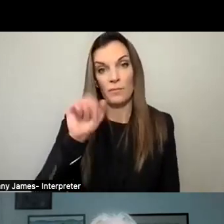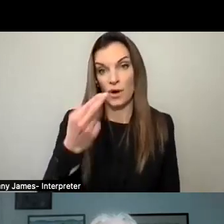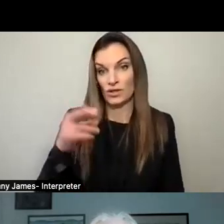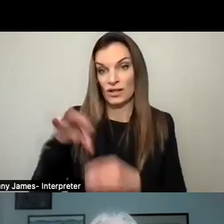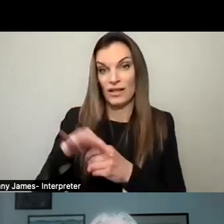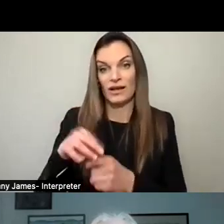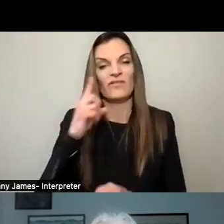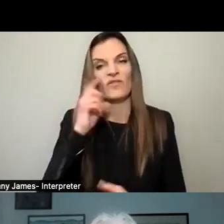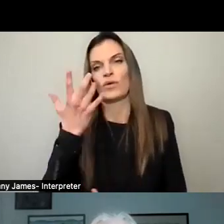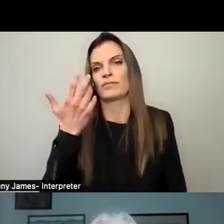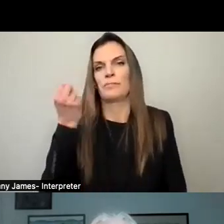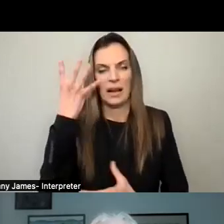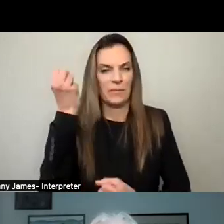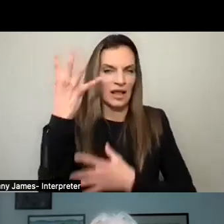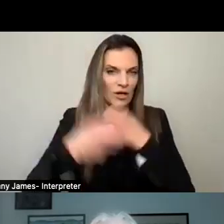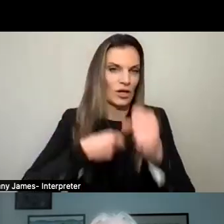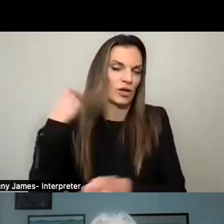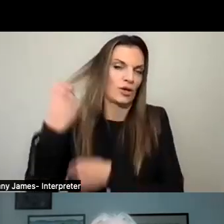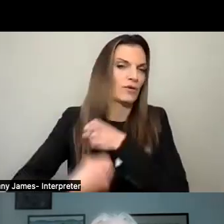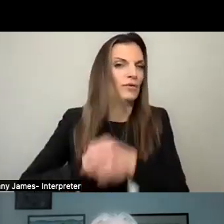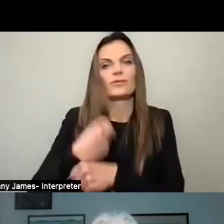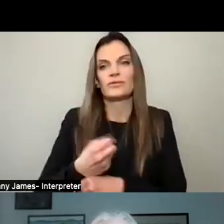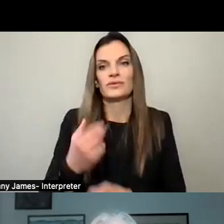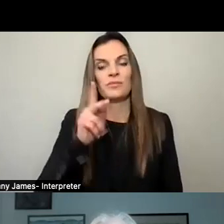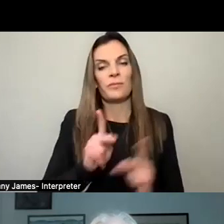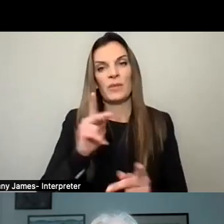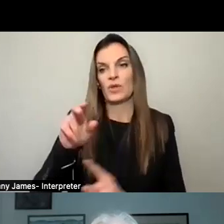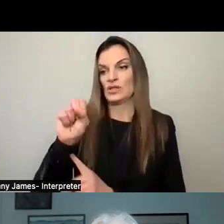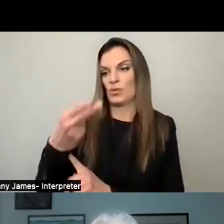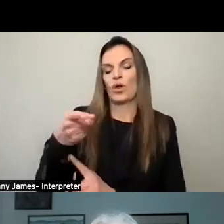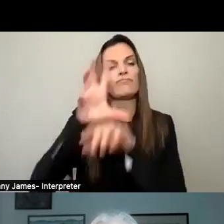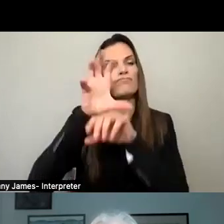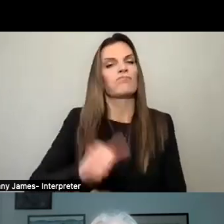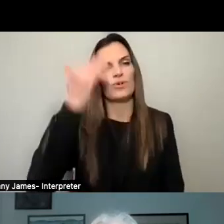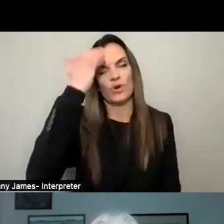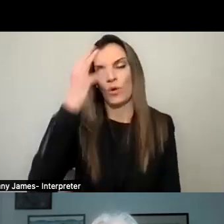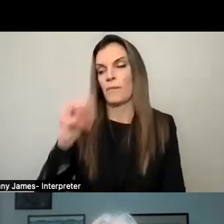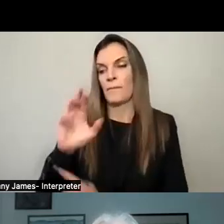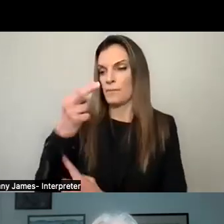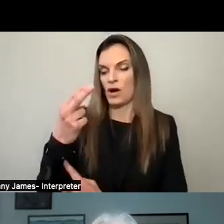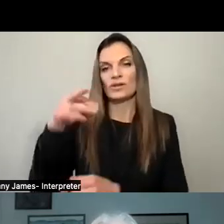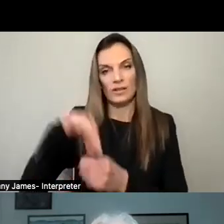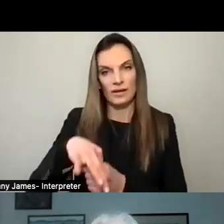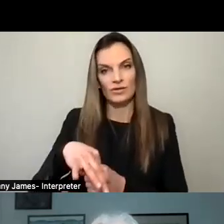for decades. So the people in Sleepy Hollow know and are used to March elections. It's not a surprise